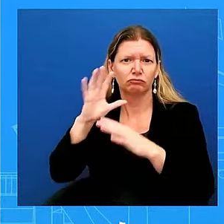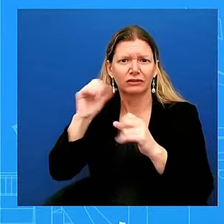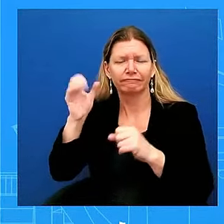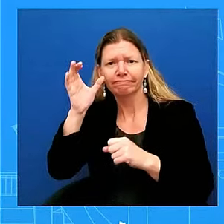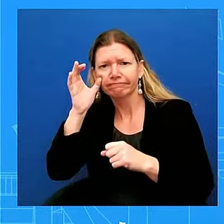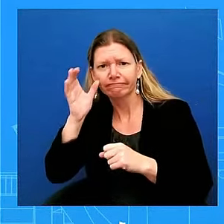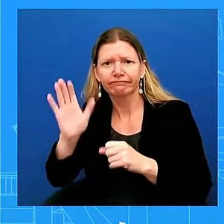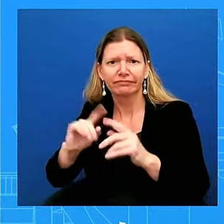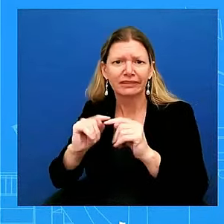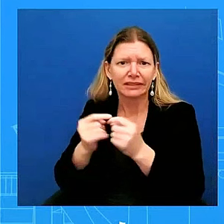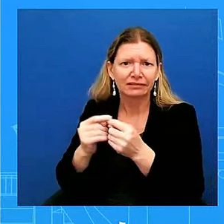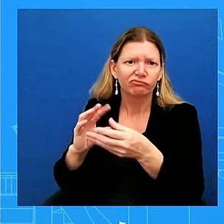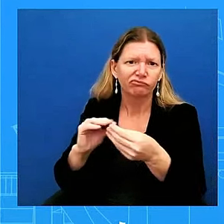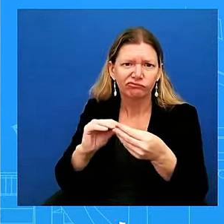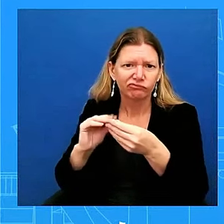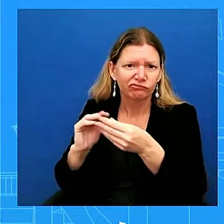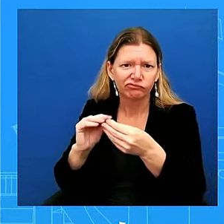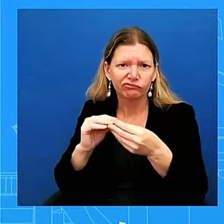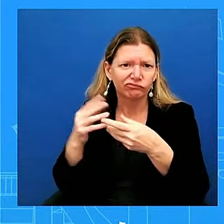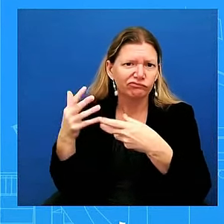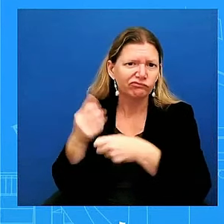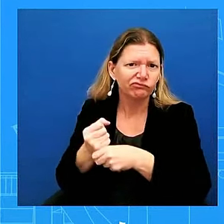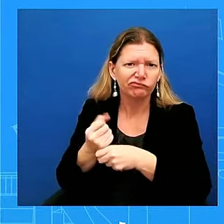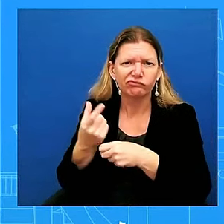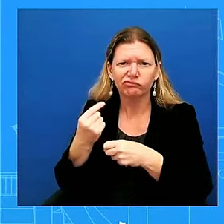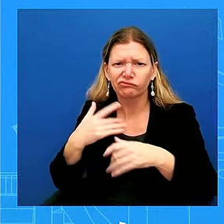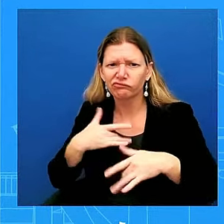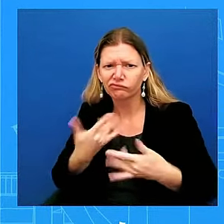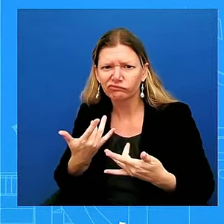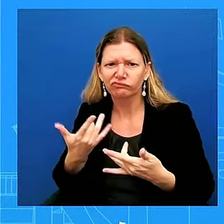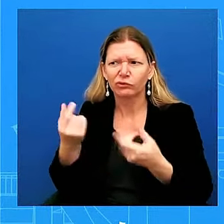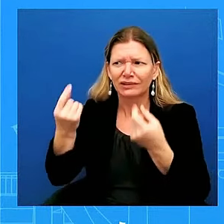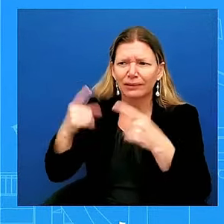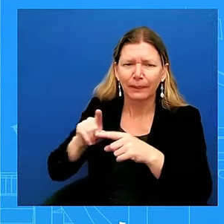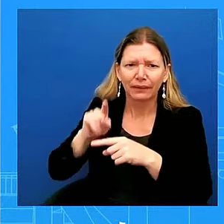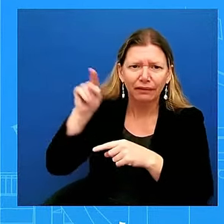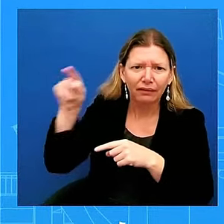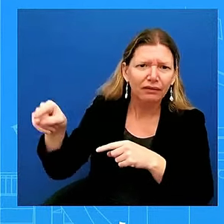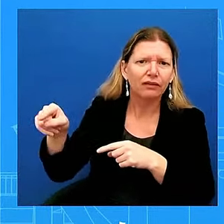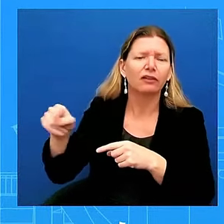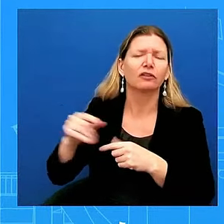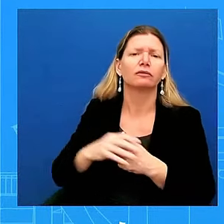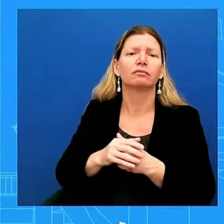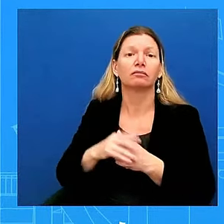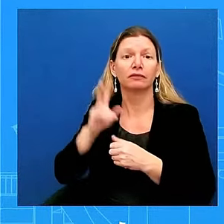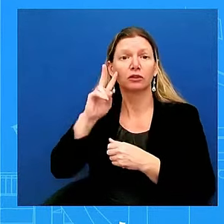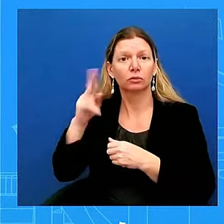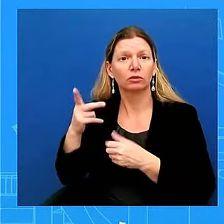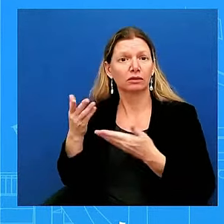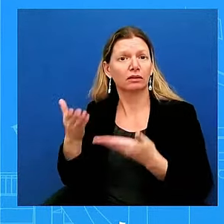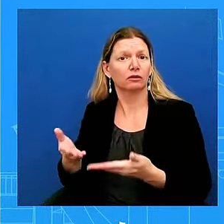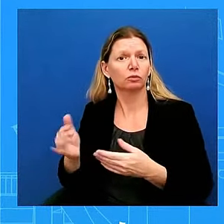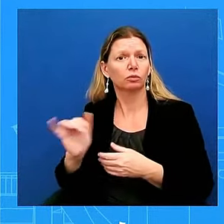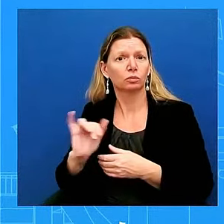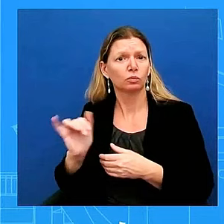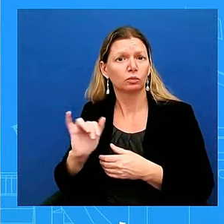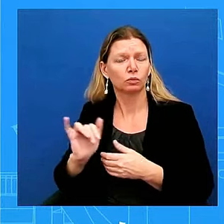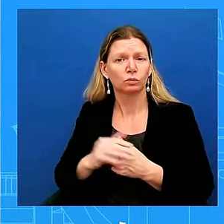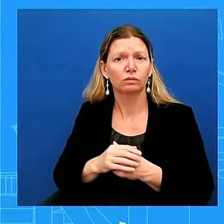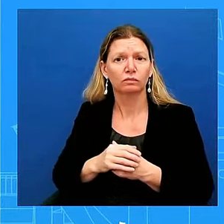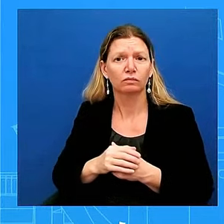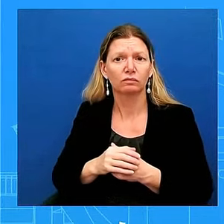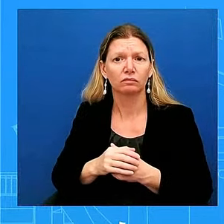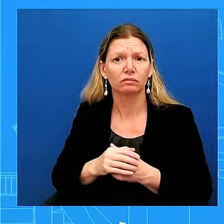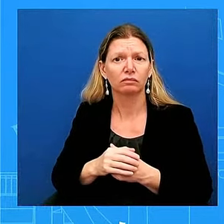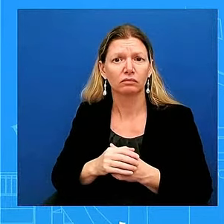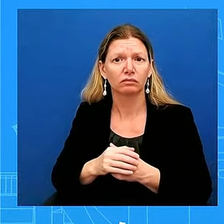him in getting that – in getting that update. And she is – many times has been in the room or, as